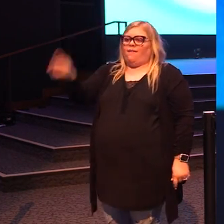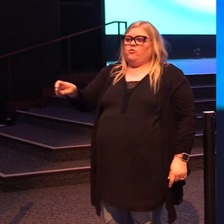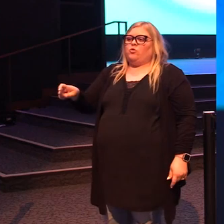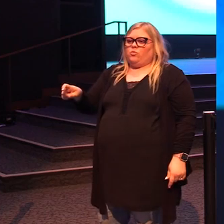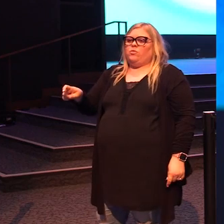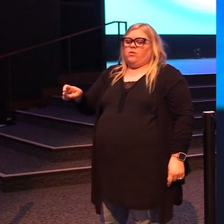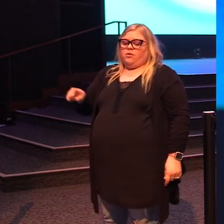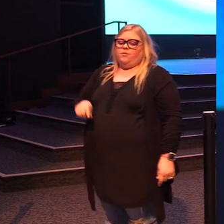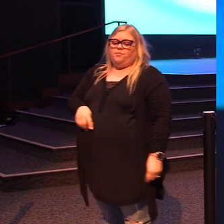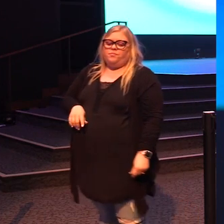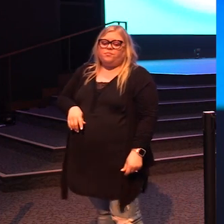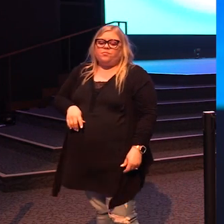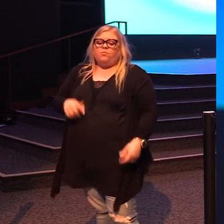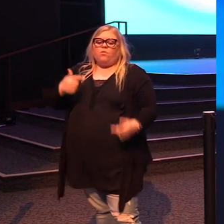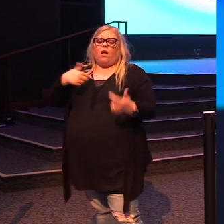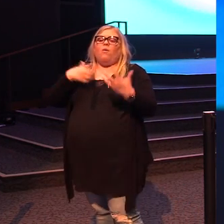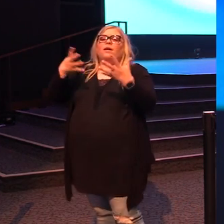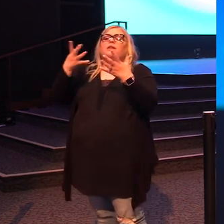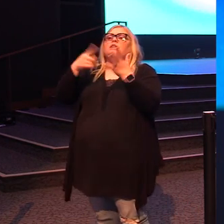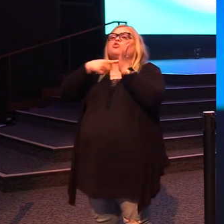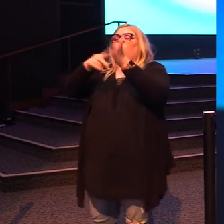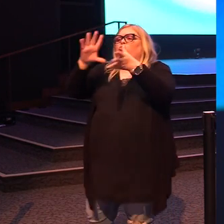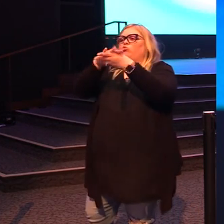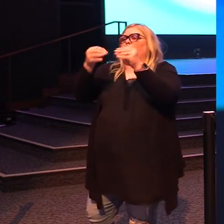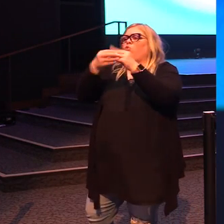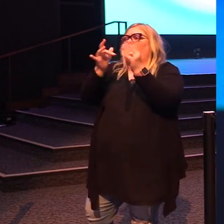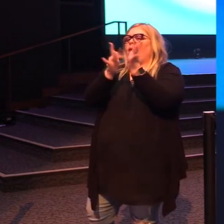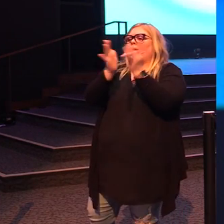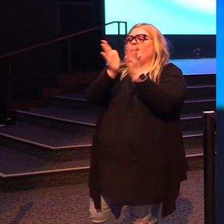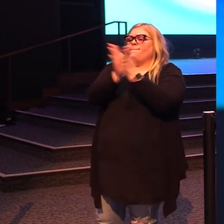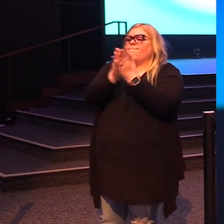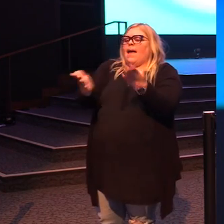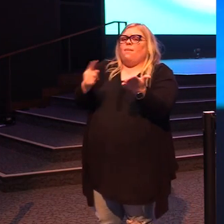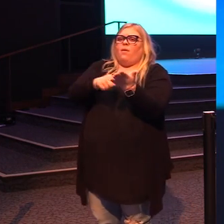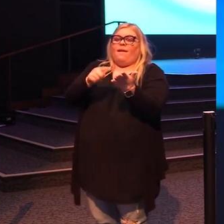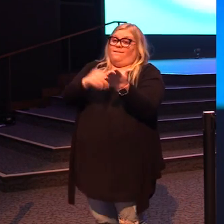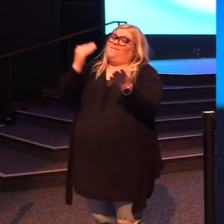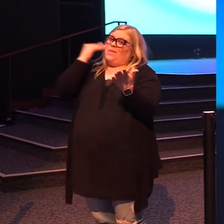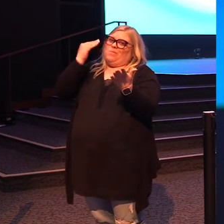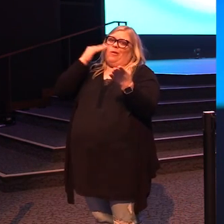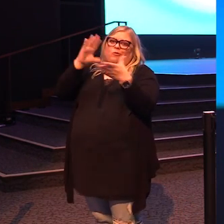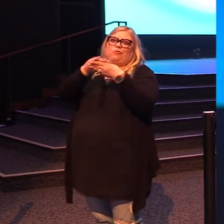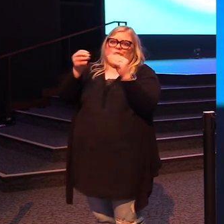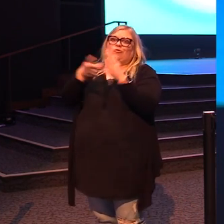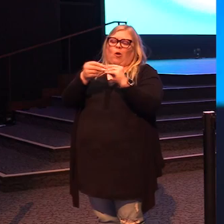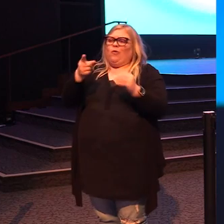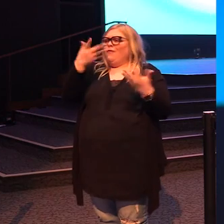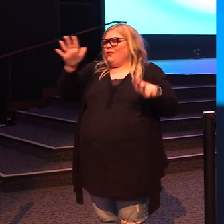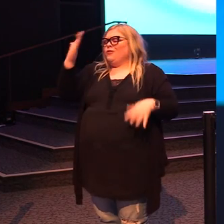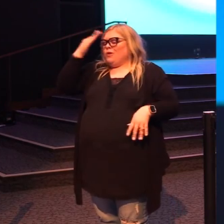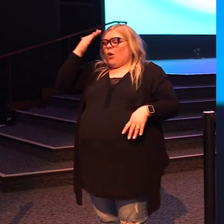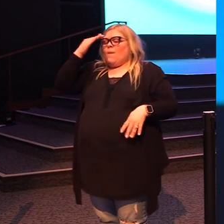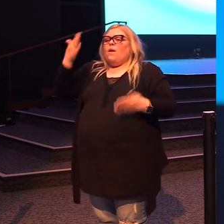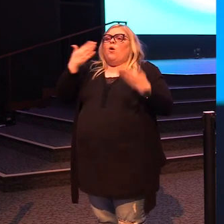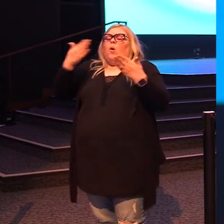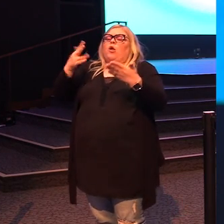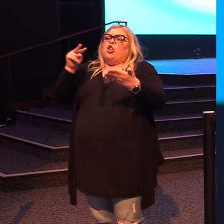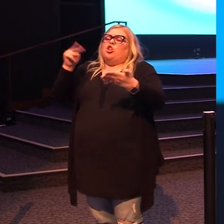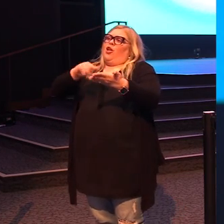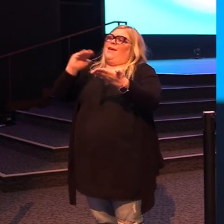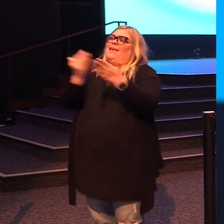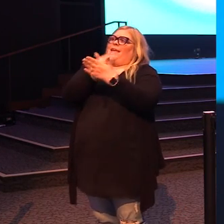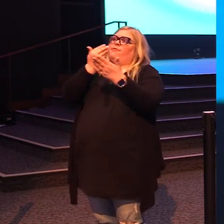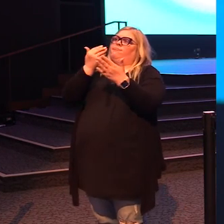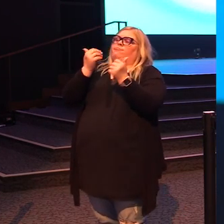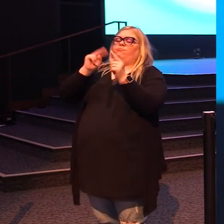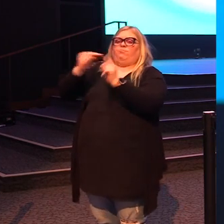And so I want to take you to a story in the Bible that is a very familiar story. But I want you to look at it with fresh eyes